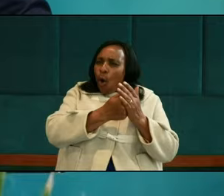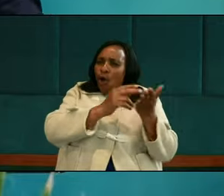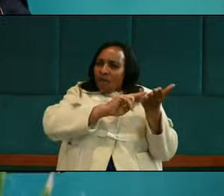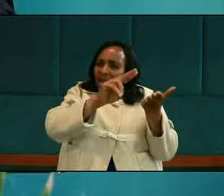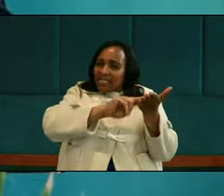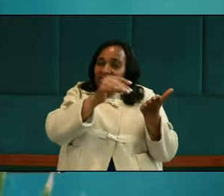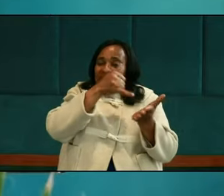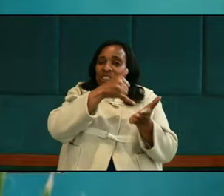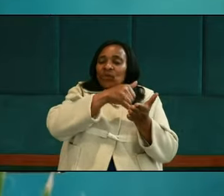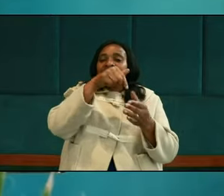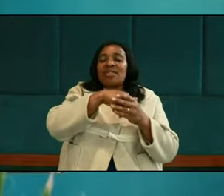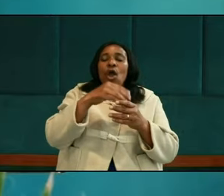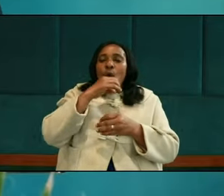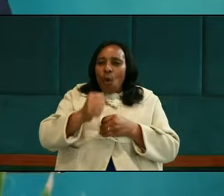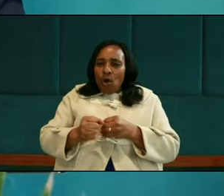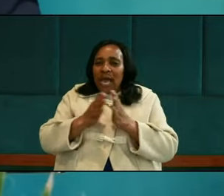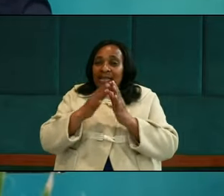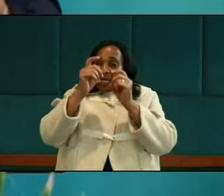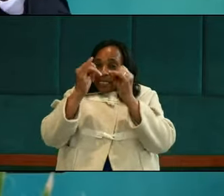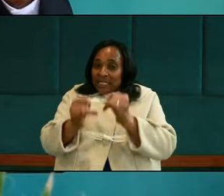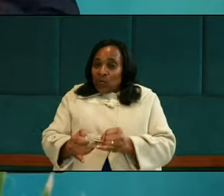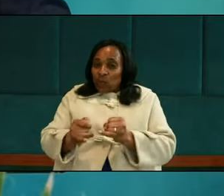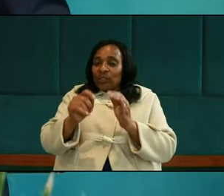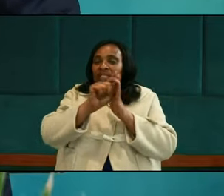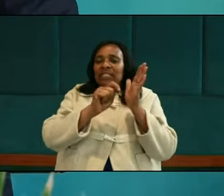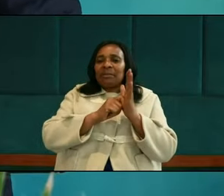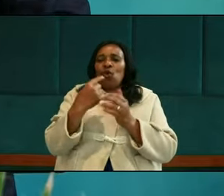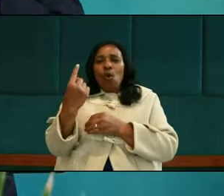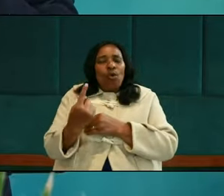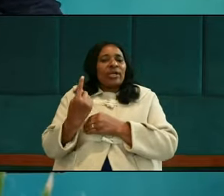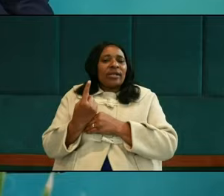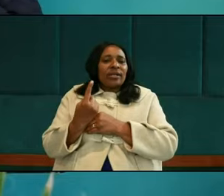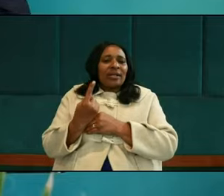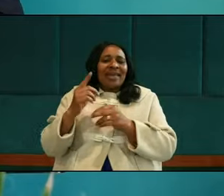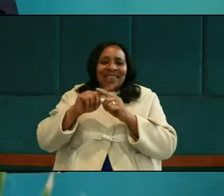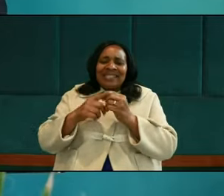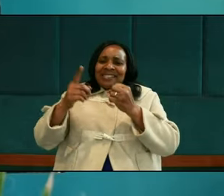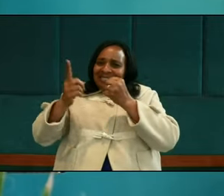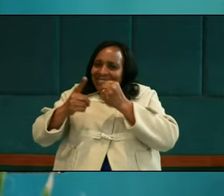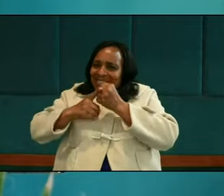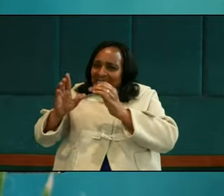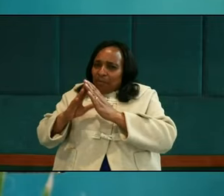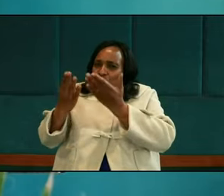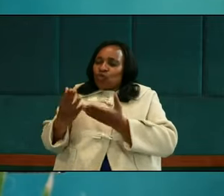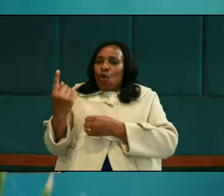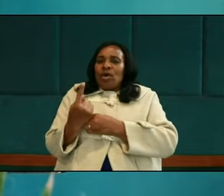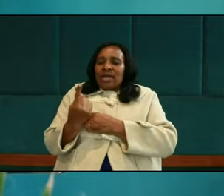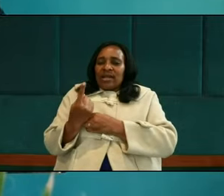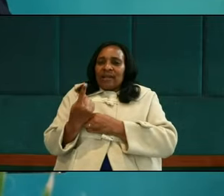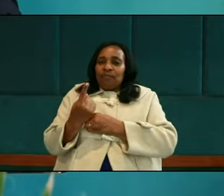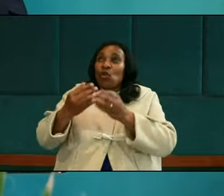comprising the Old and the New Testaments only and 66 books only